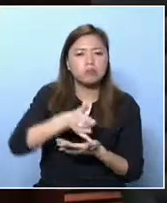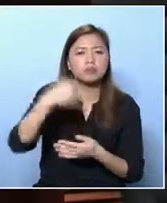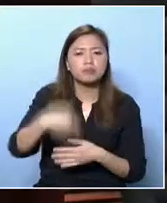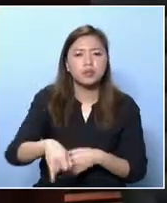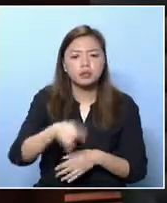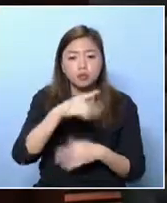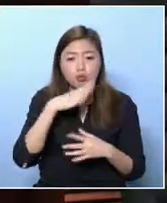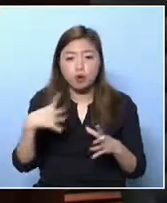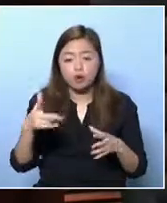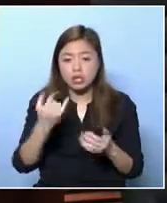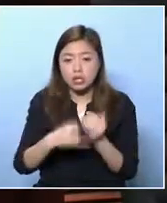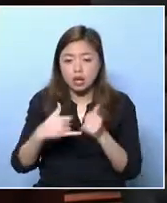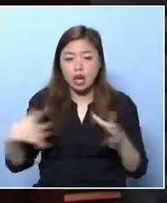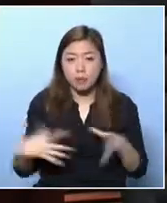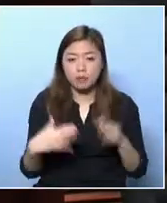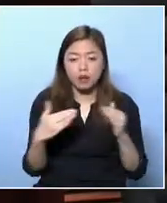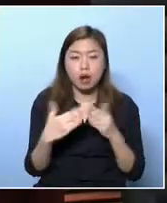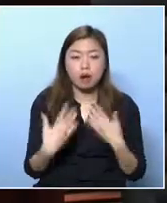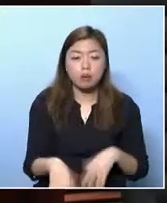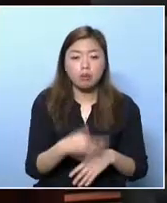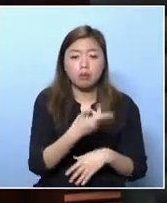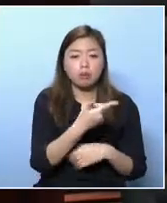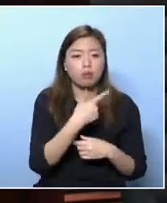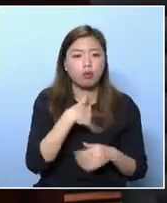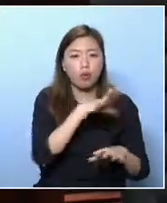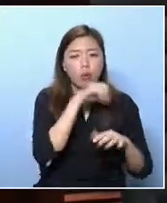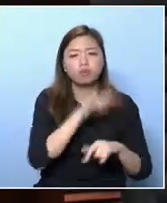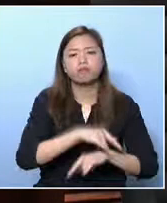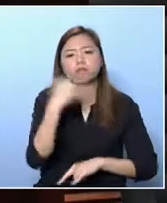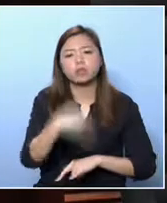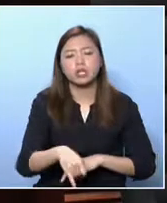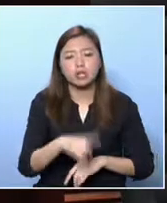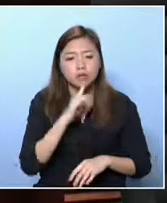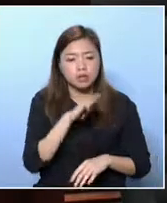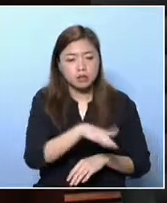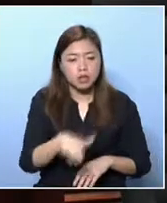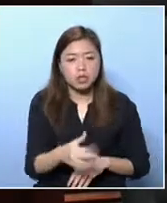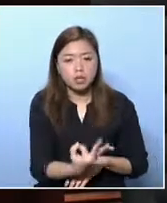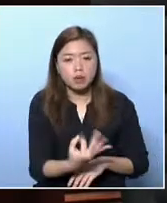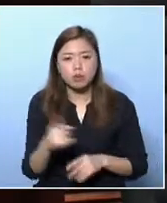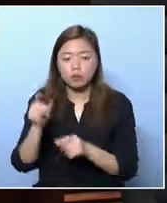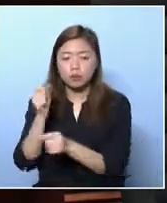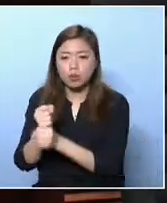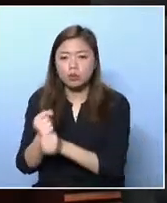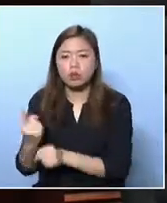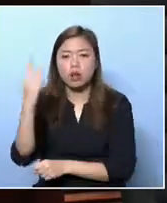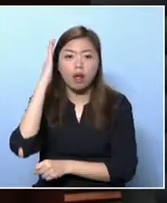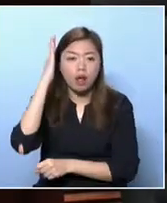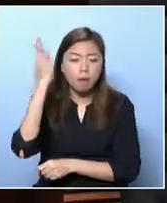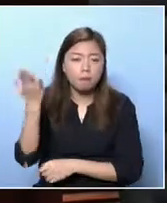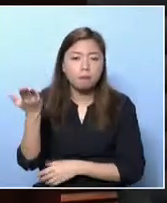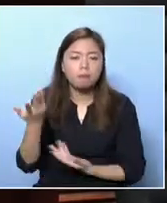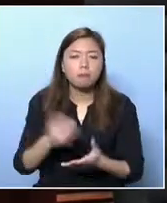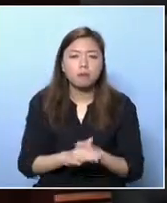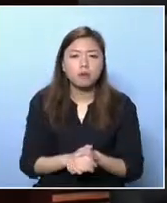And while I lived with my son, I was denied CSSA. Only my son was working